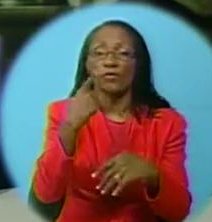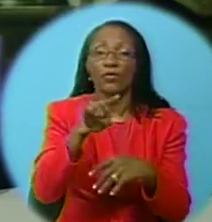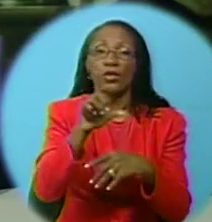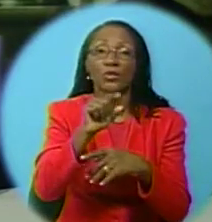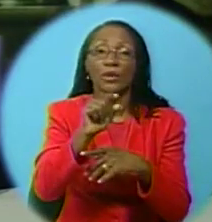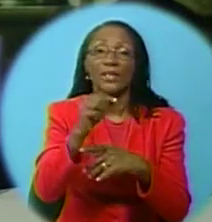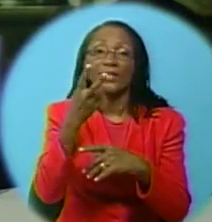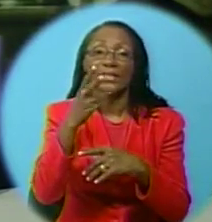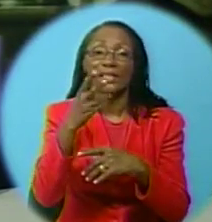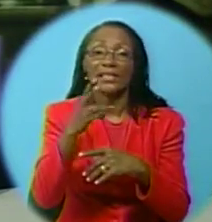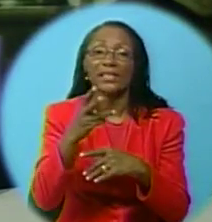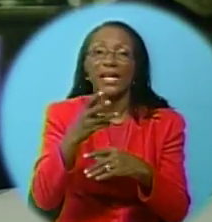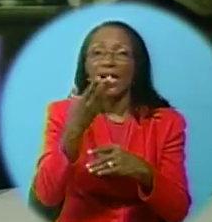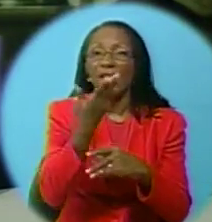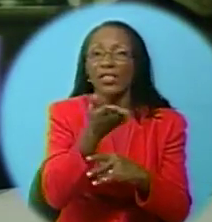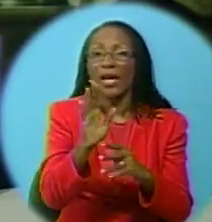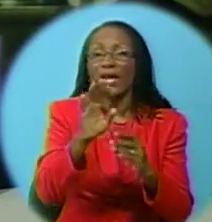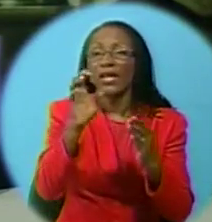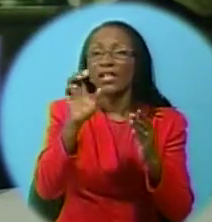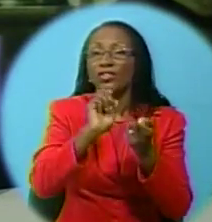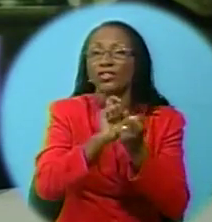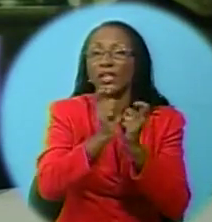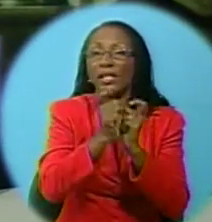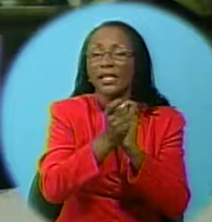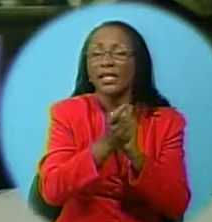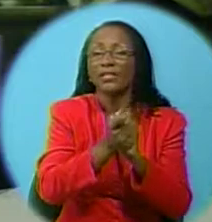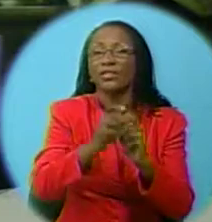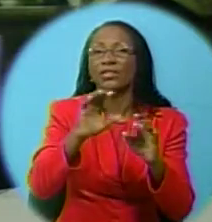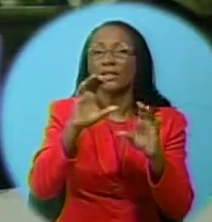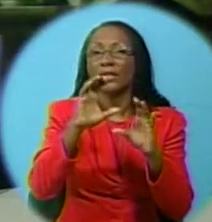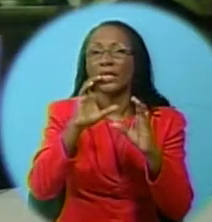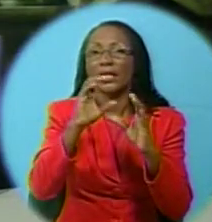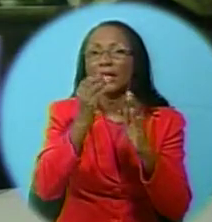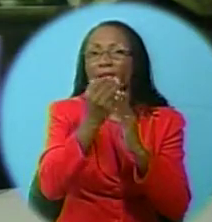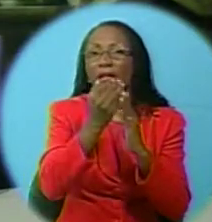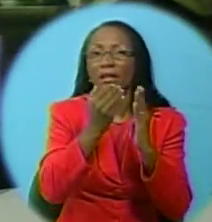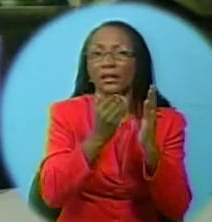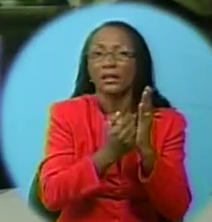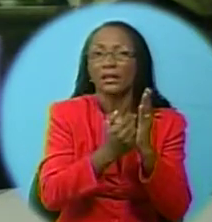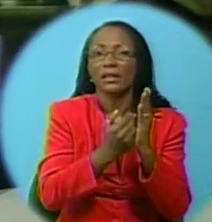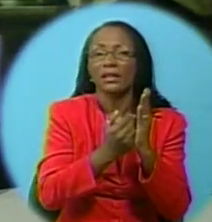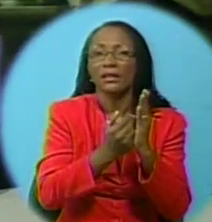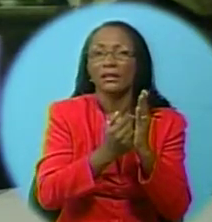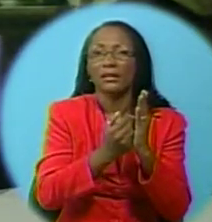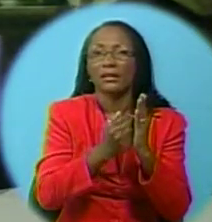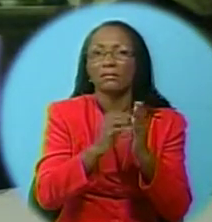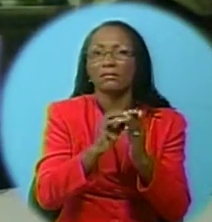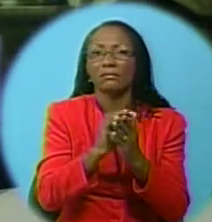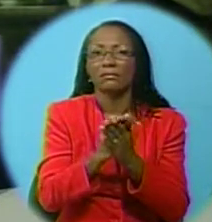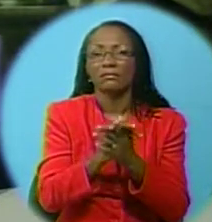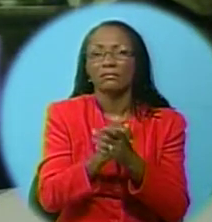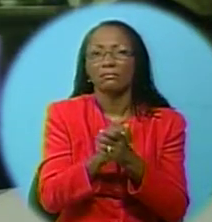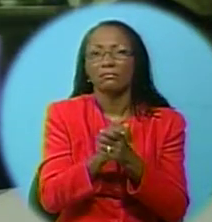statutes in the Constitution to the extent that the Executive Council will now be called the Executive Board.